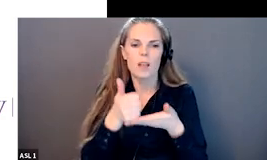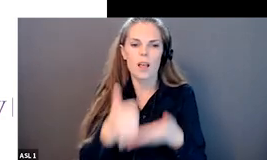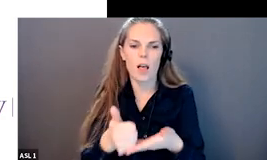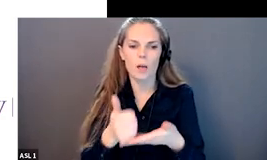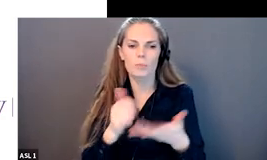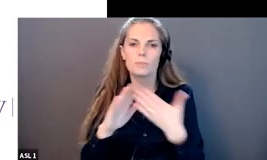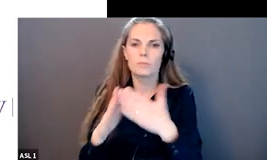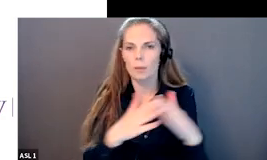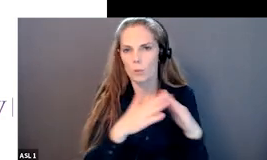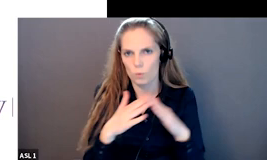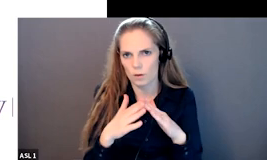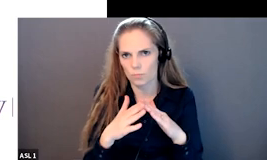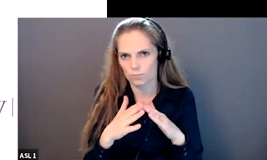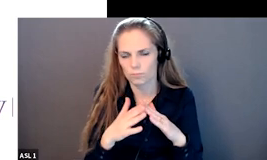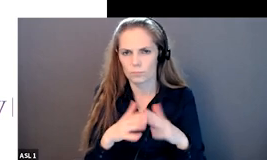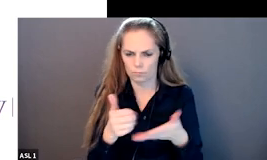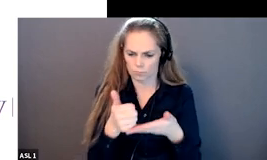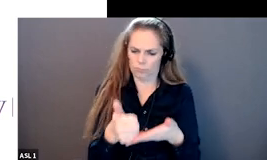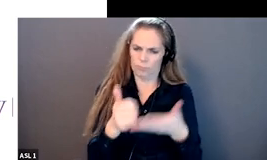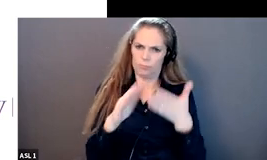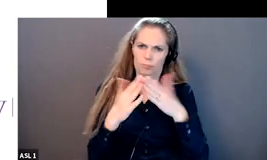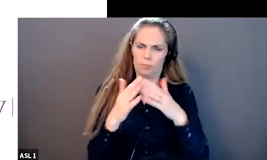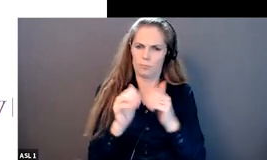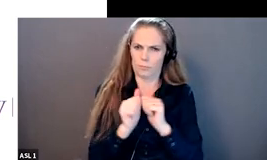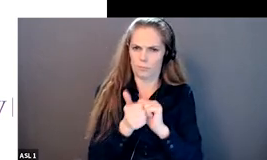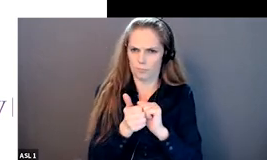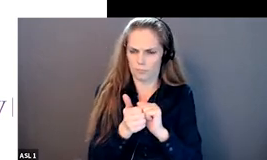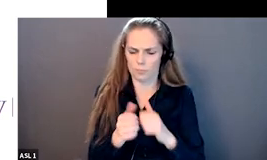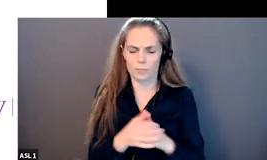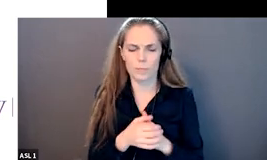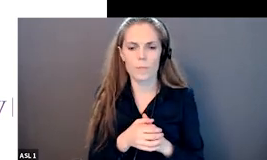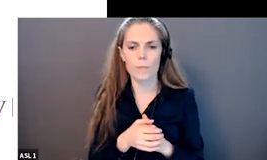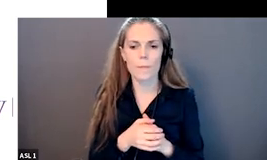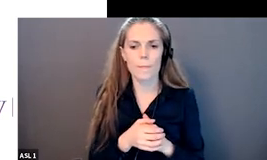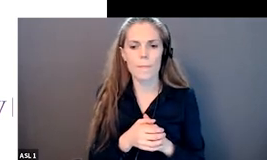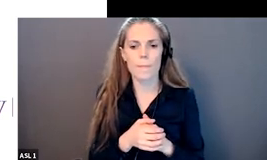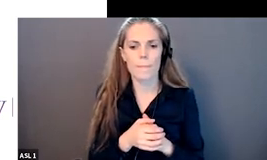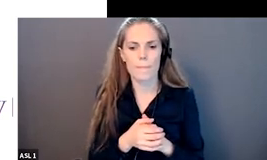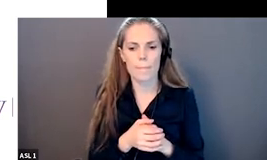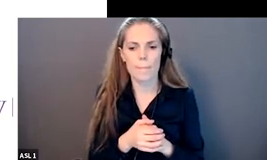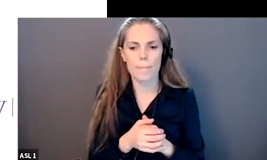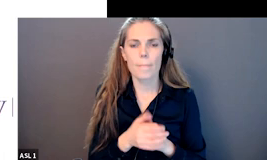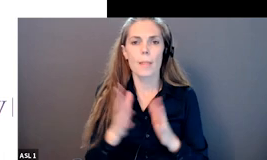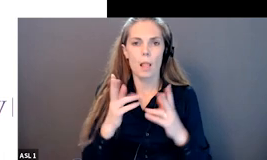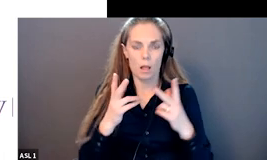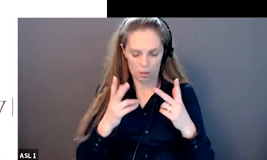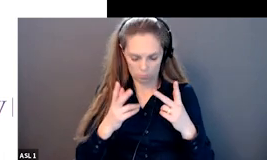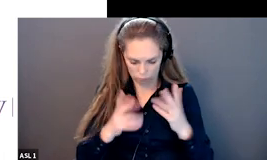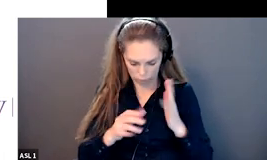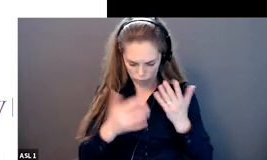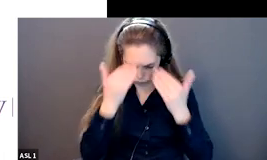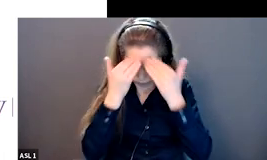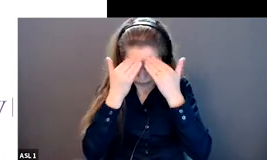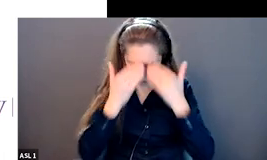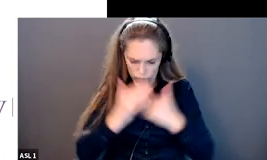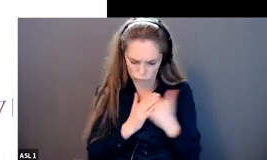that uh well once we get to know to once we get to know ourselves we can start